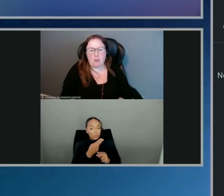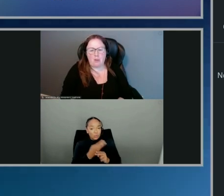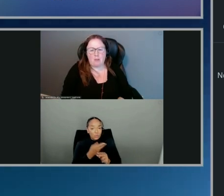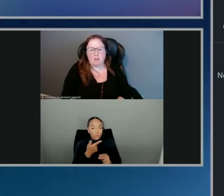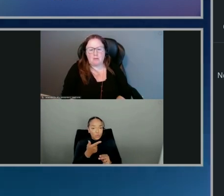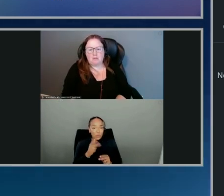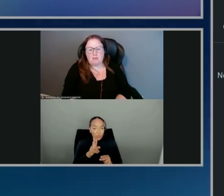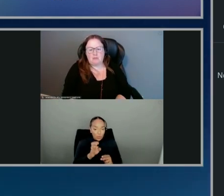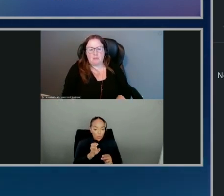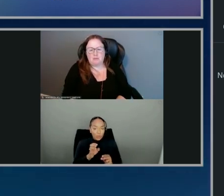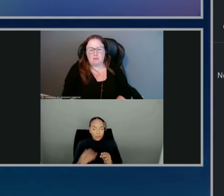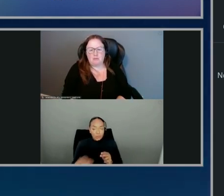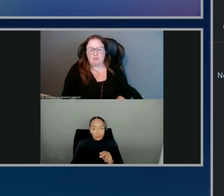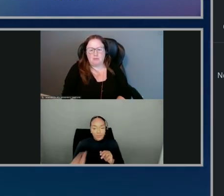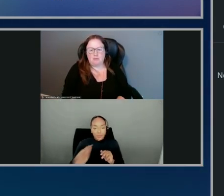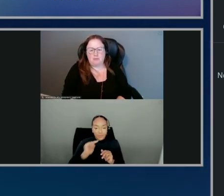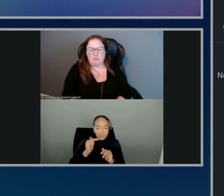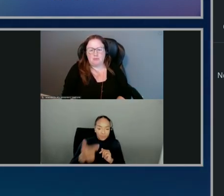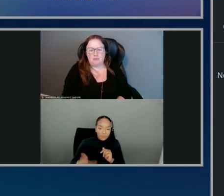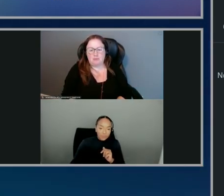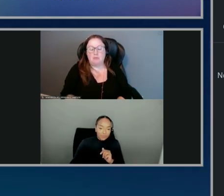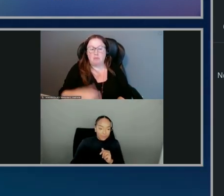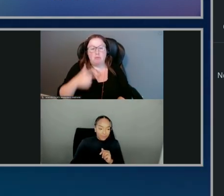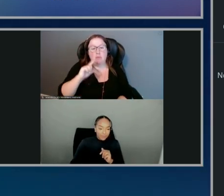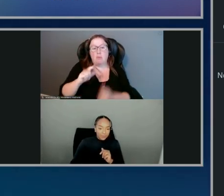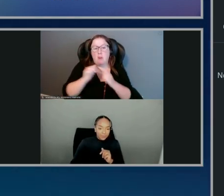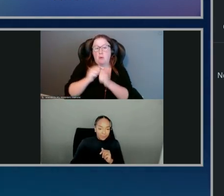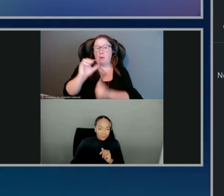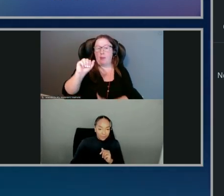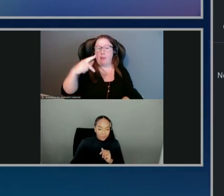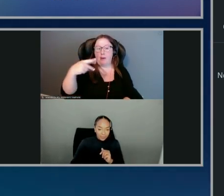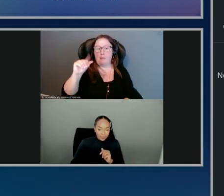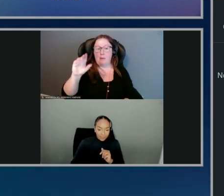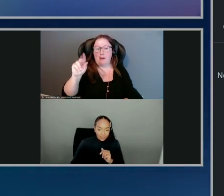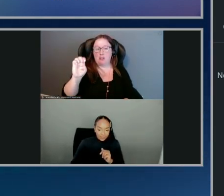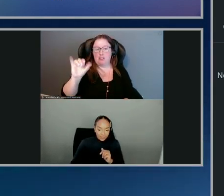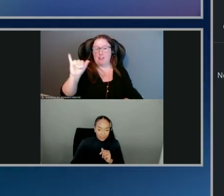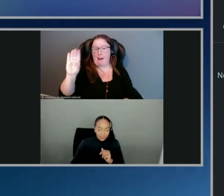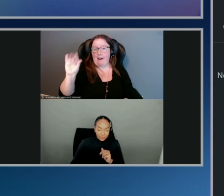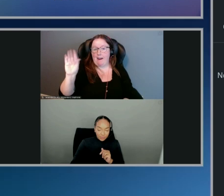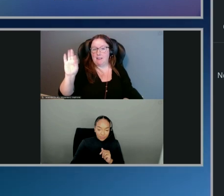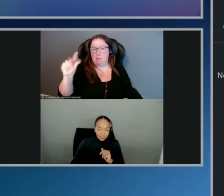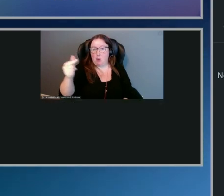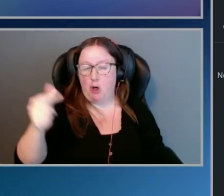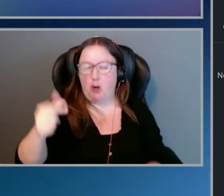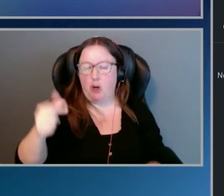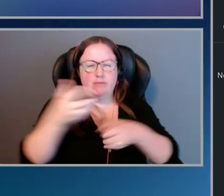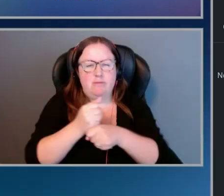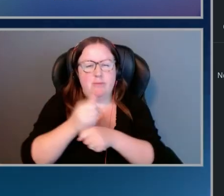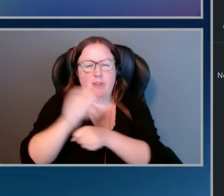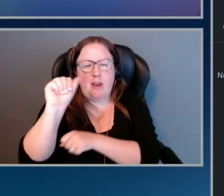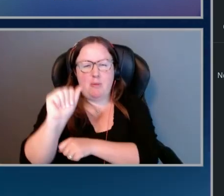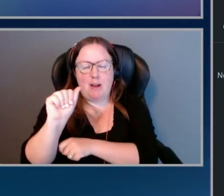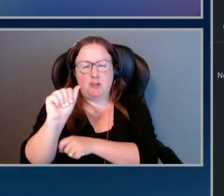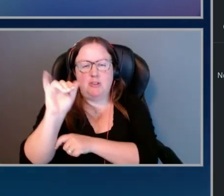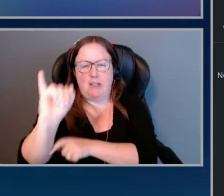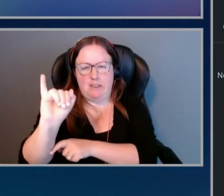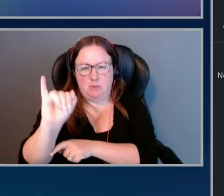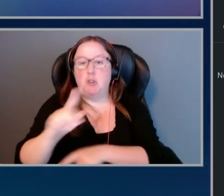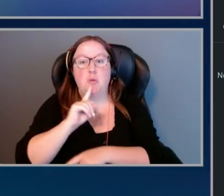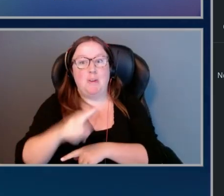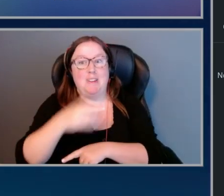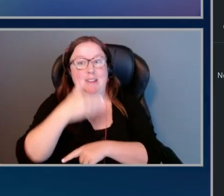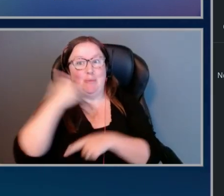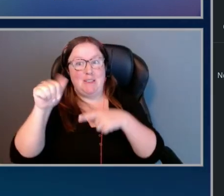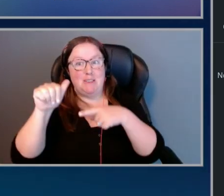Iceberg, like, this is something that everyone should use. It's no I mean, it's a no-brainer. But are there use cases where maybe it's like, hey, as a best practice, like,